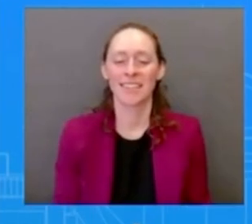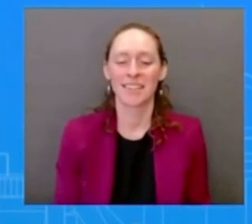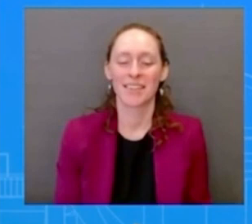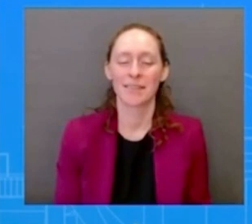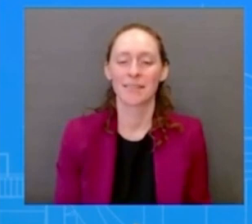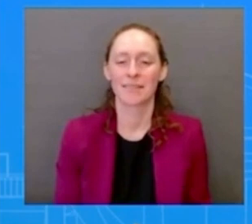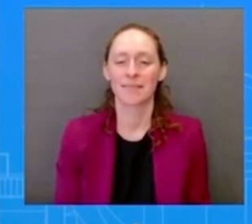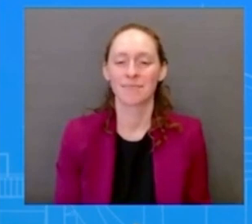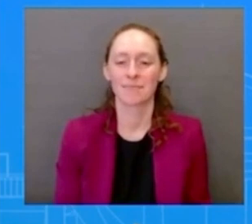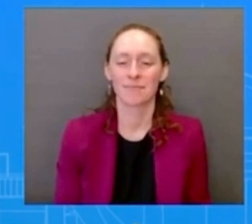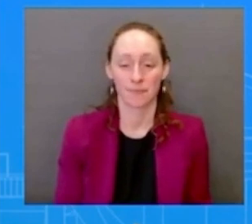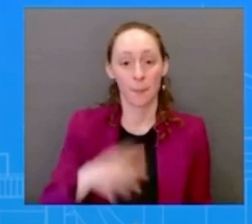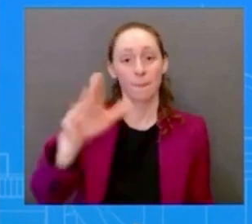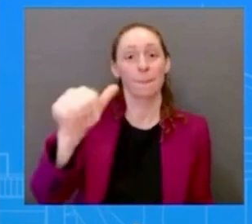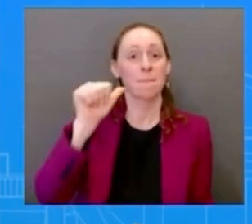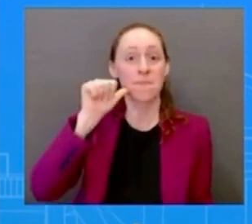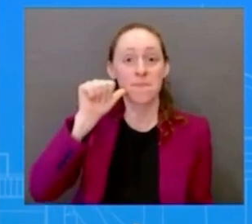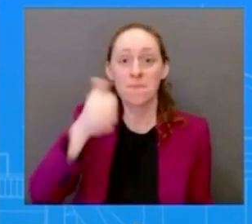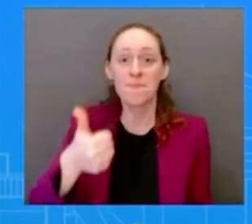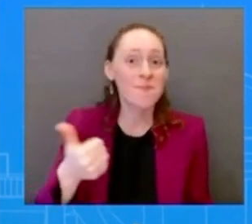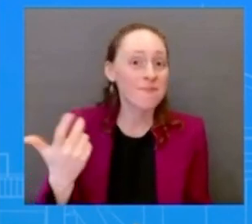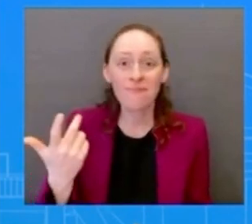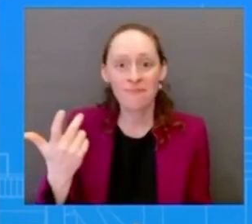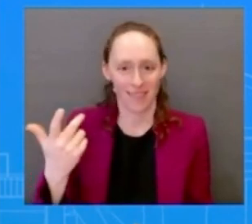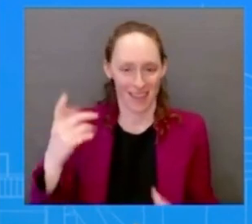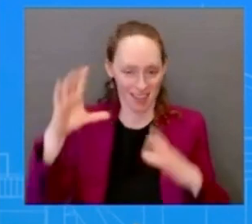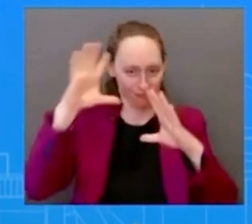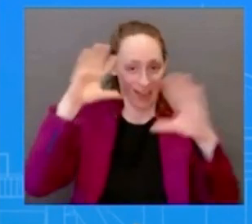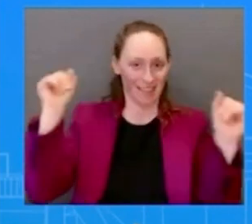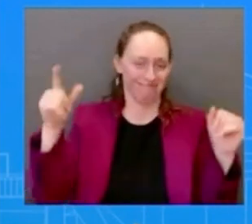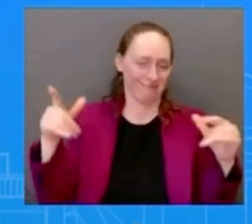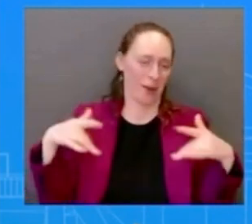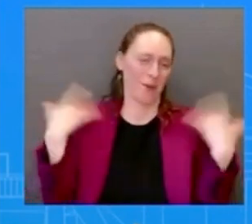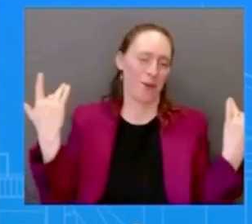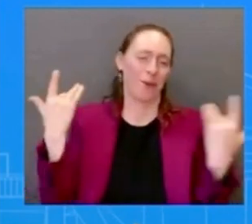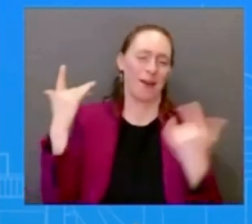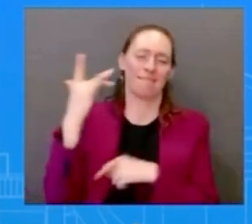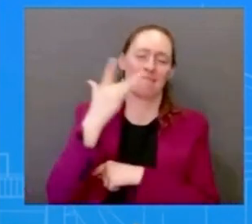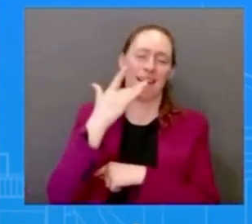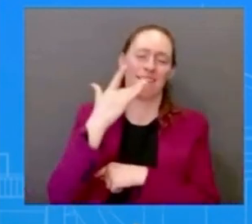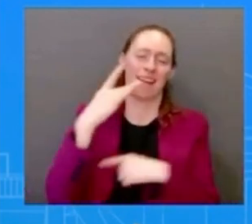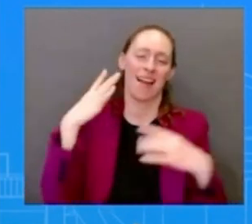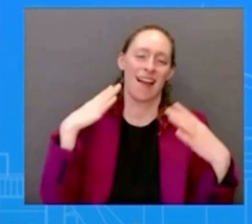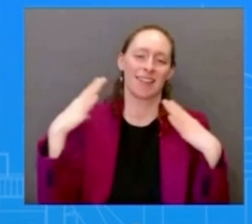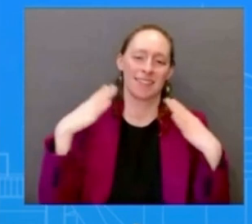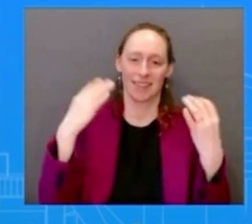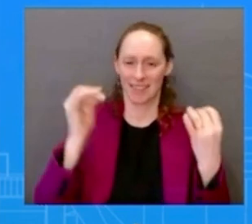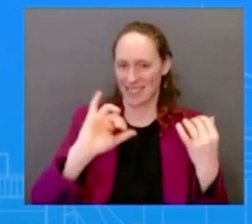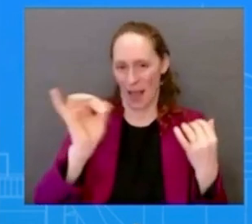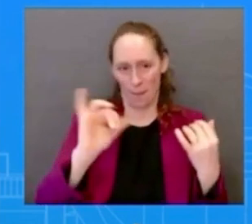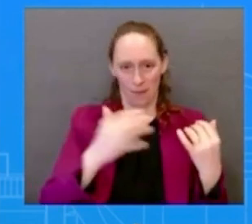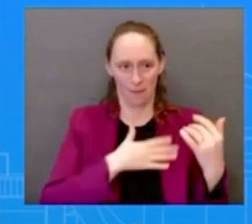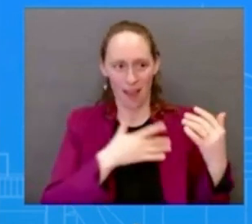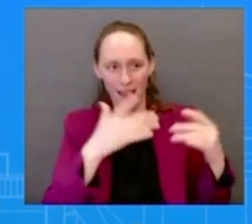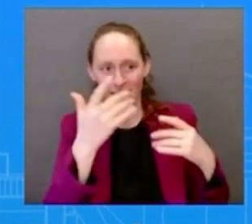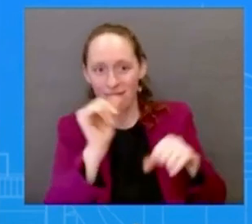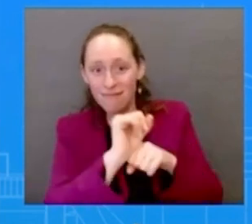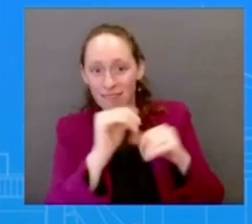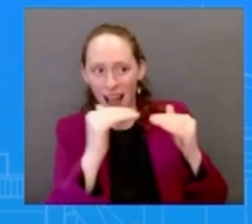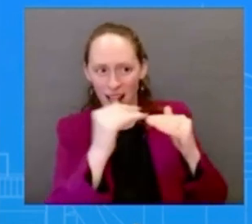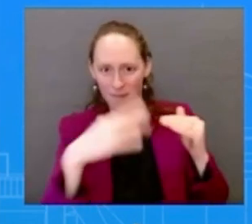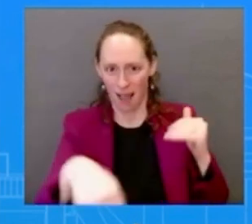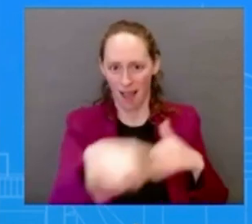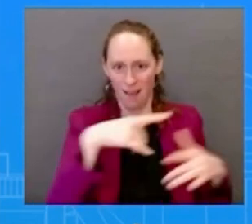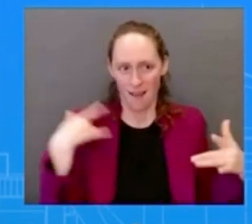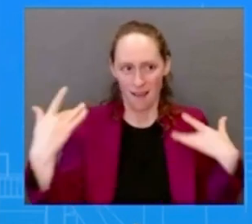and many of my colleagues as well as I've been hearing all day long and so it's St. Patrick's Day as you guys